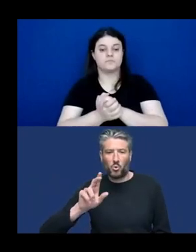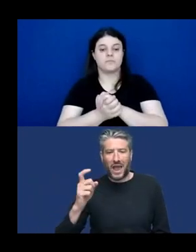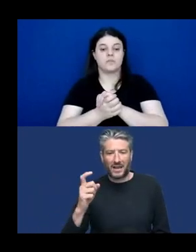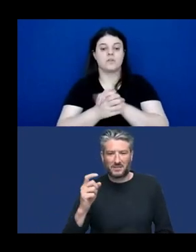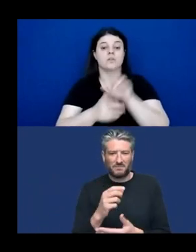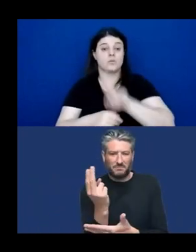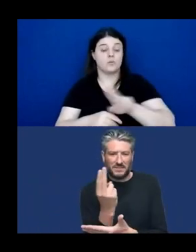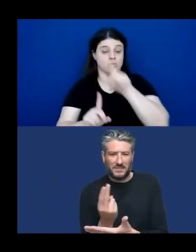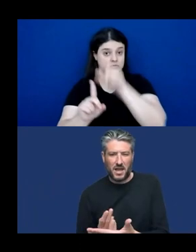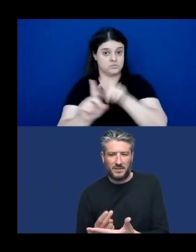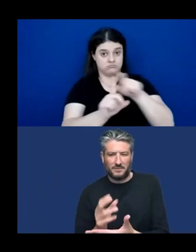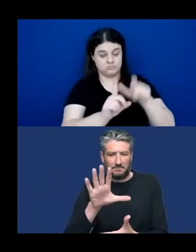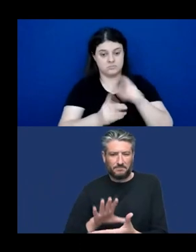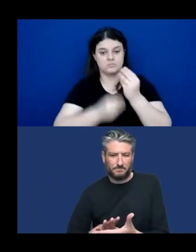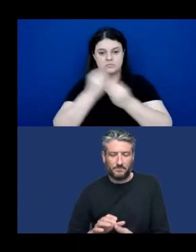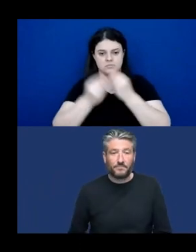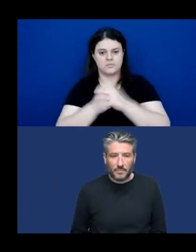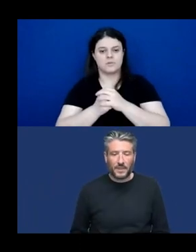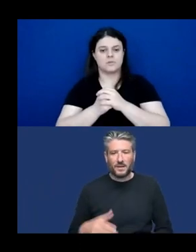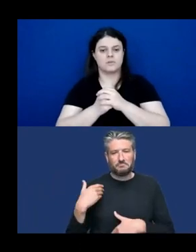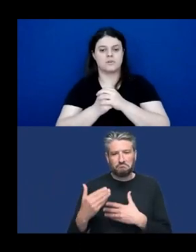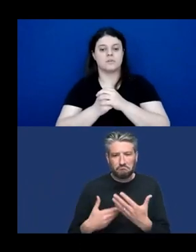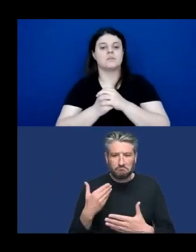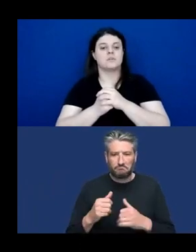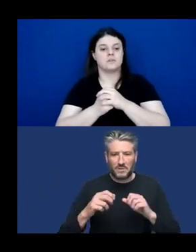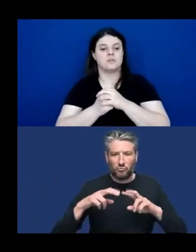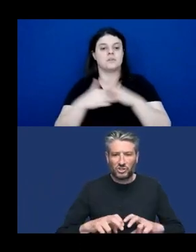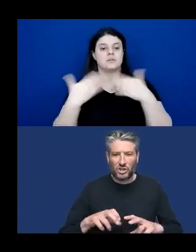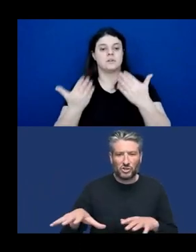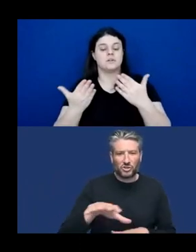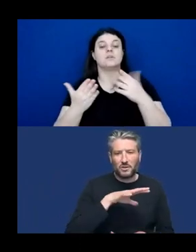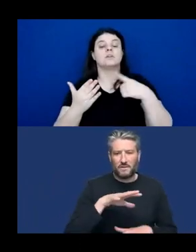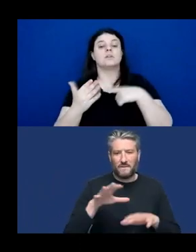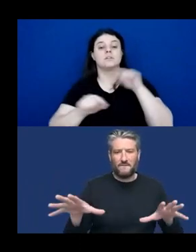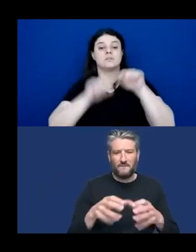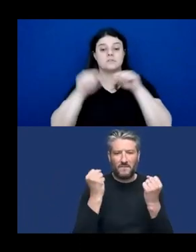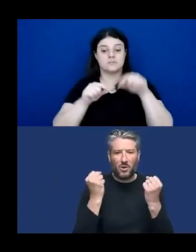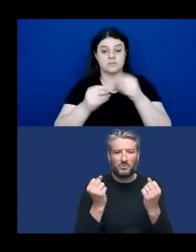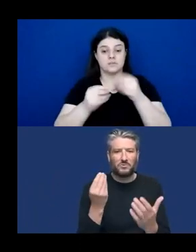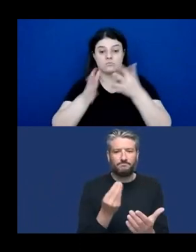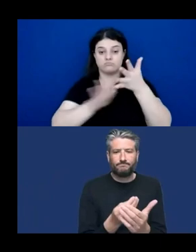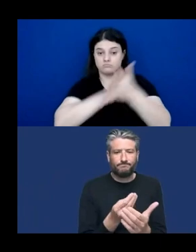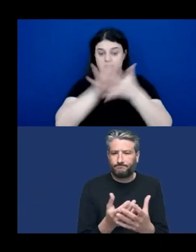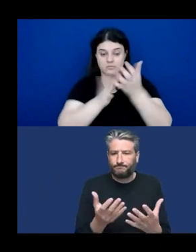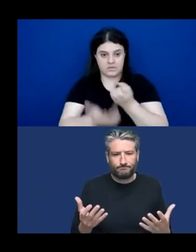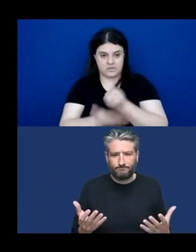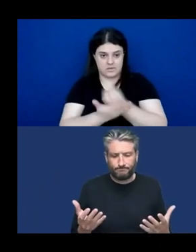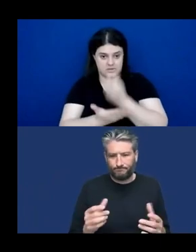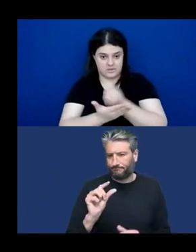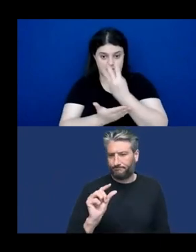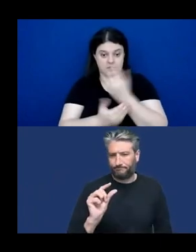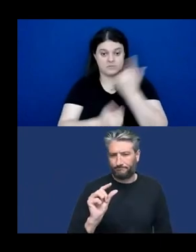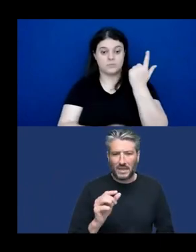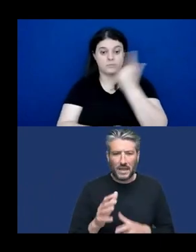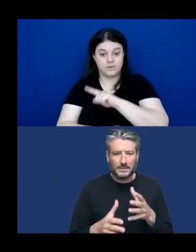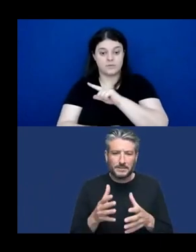Ultimately, we found that the primary barrier to progress in the field is a lack of appropriate sign language data. To give you a sense of the scale of the